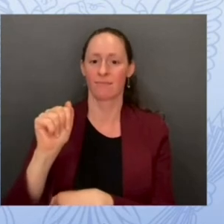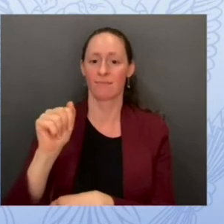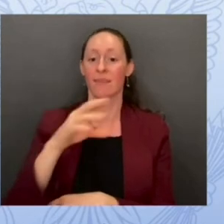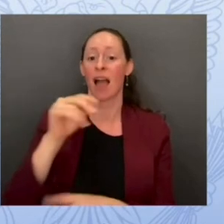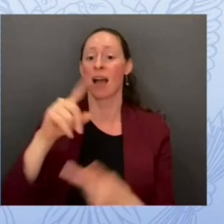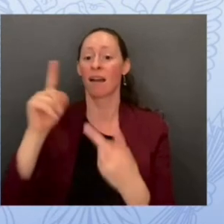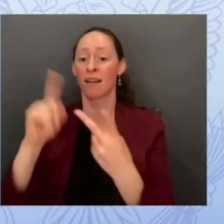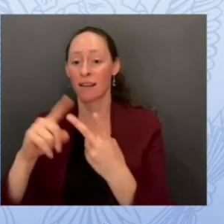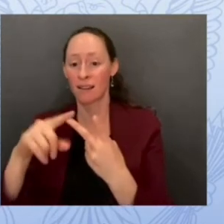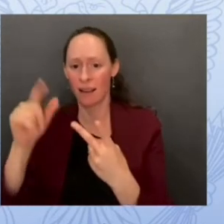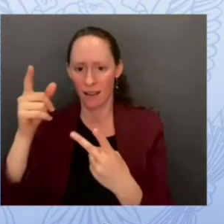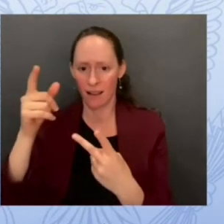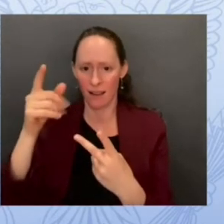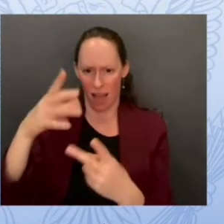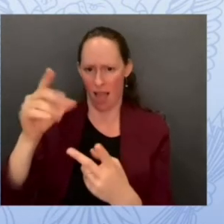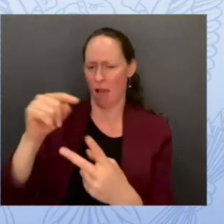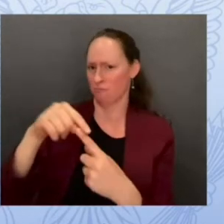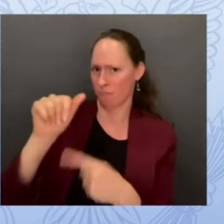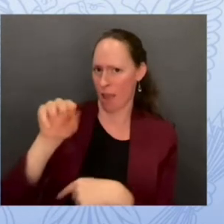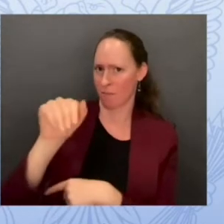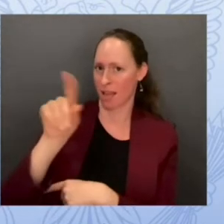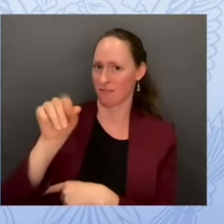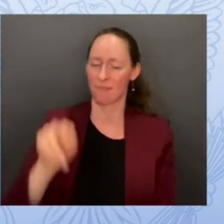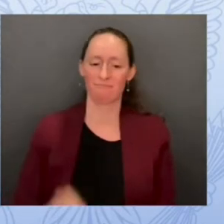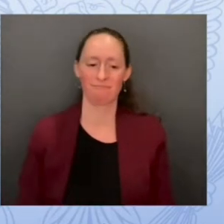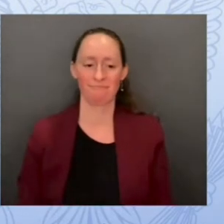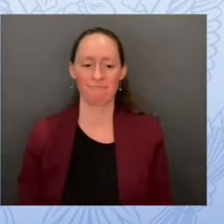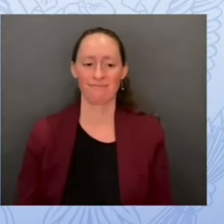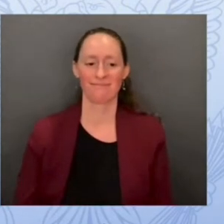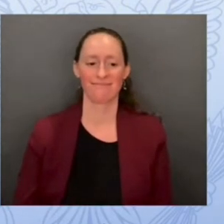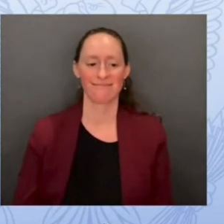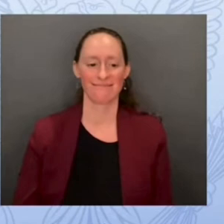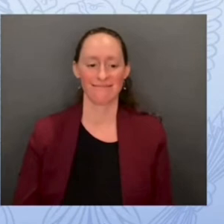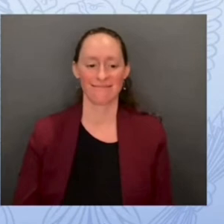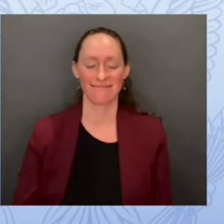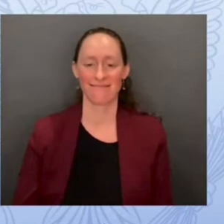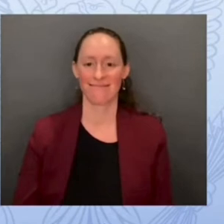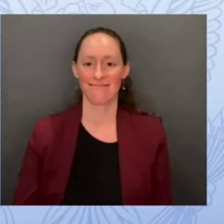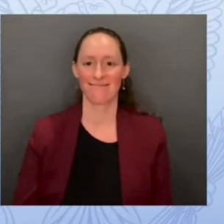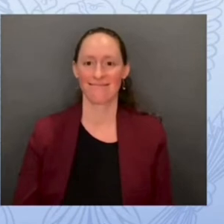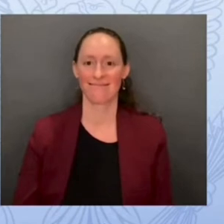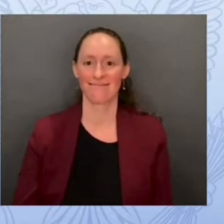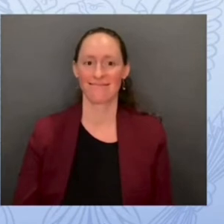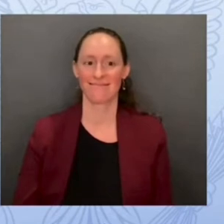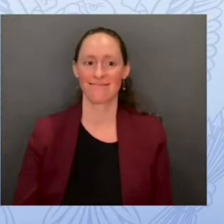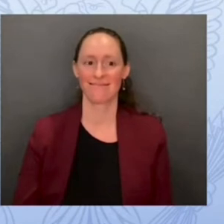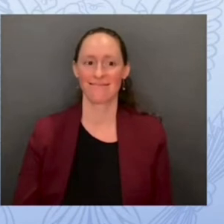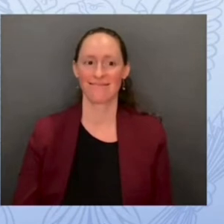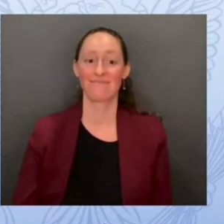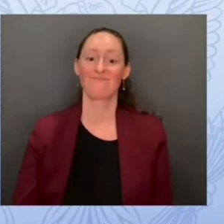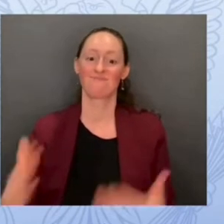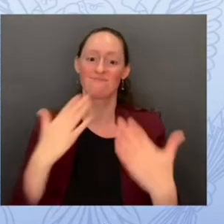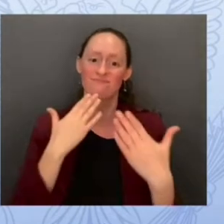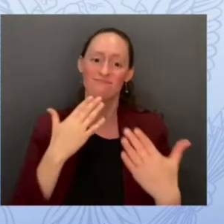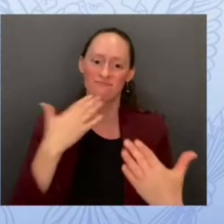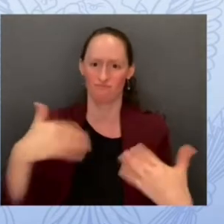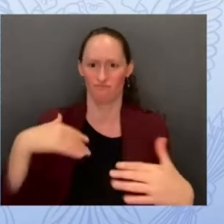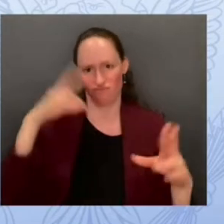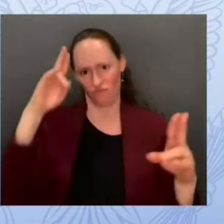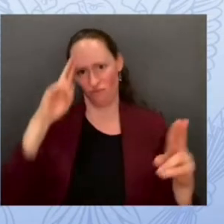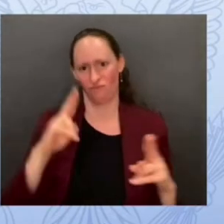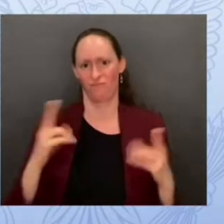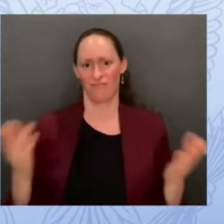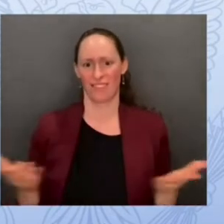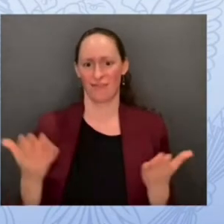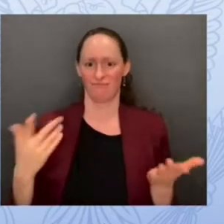it's an honor to be here today um and discuss how the tech industry education sector and government